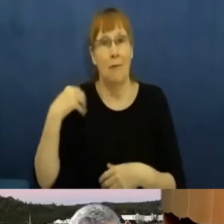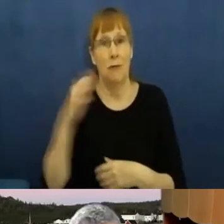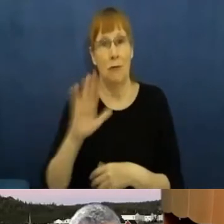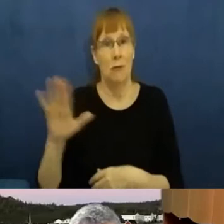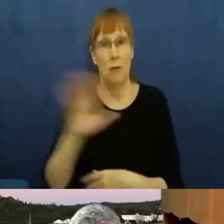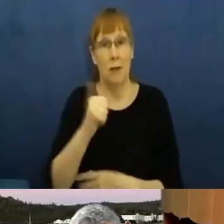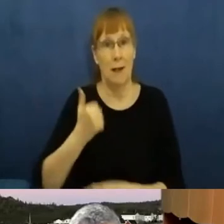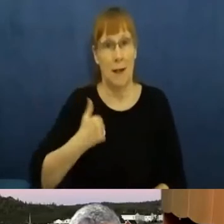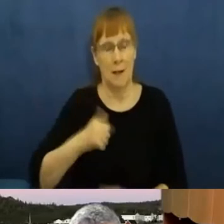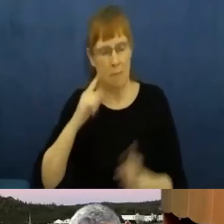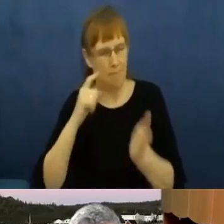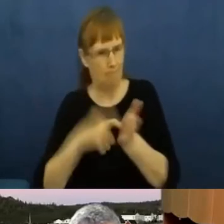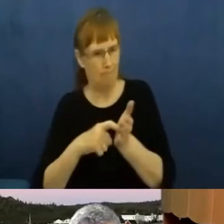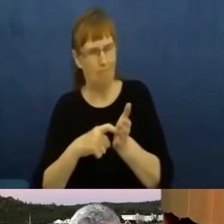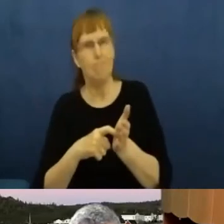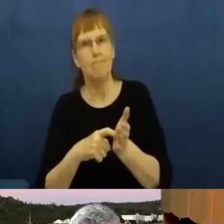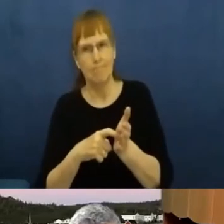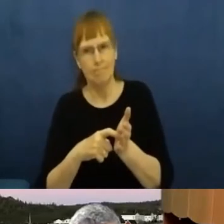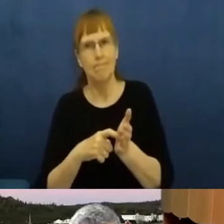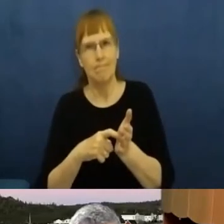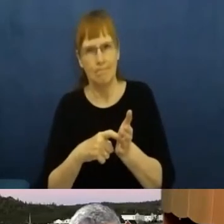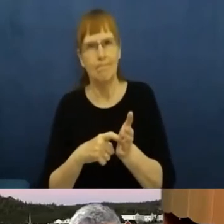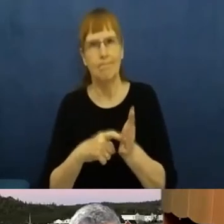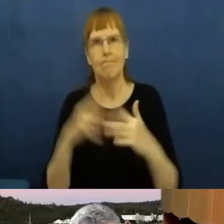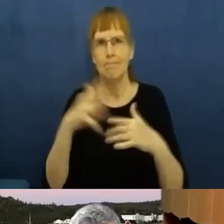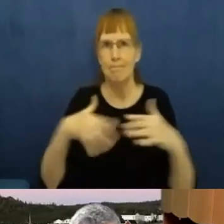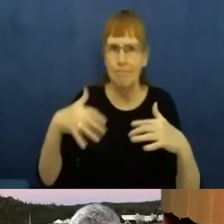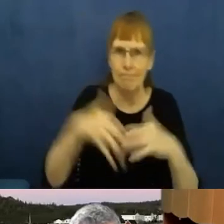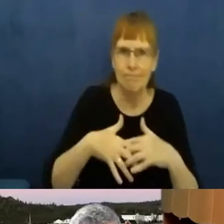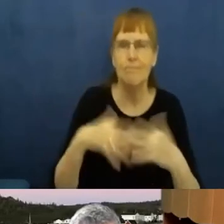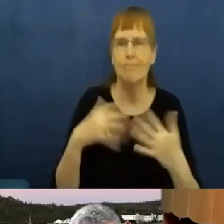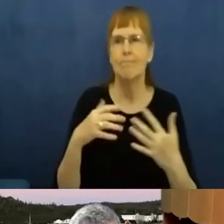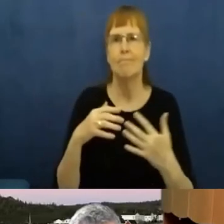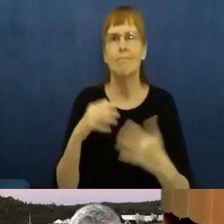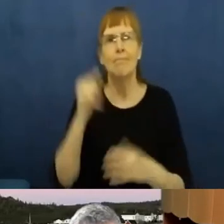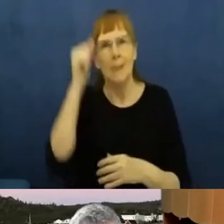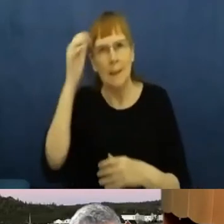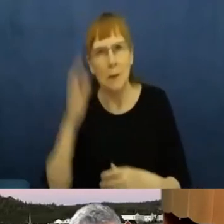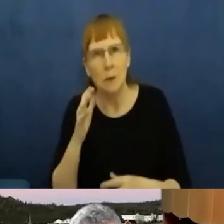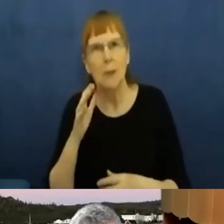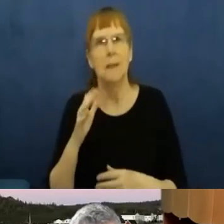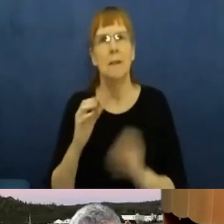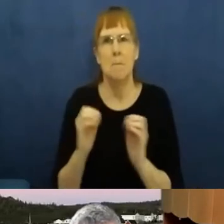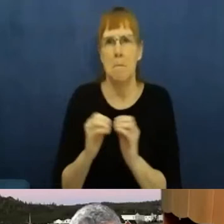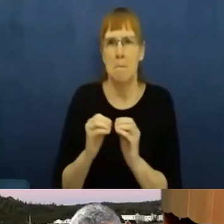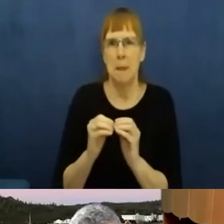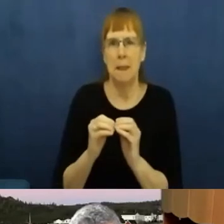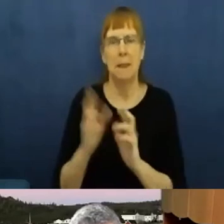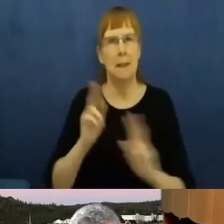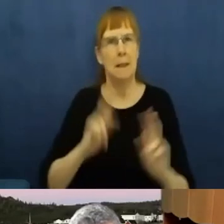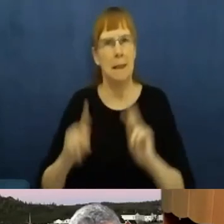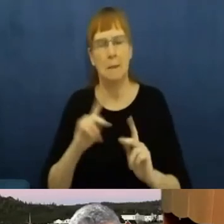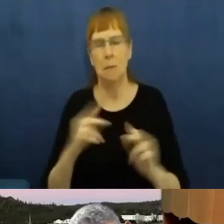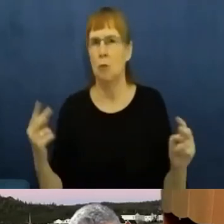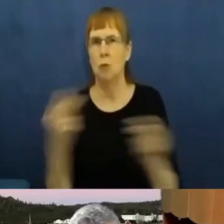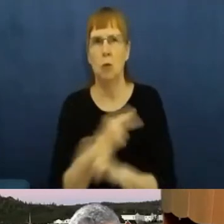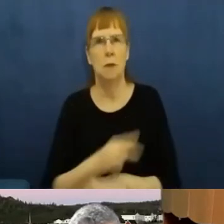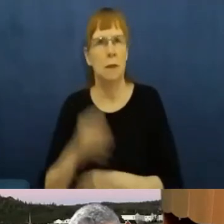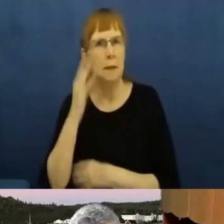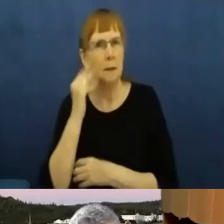country are among the most vulnerable to COVID-19 due to the longstanding social inequities.